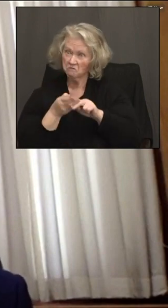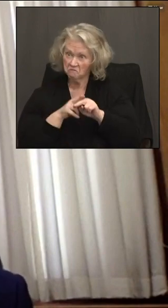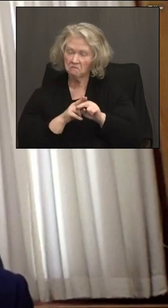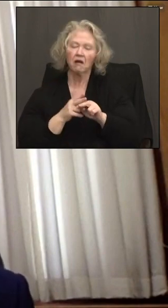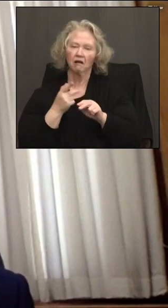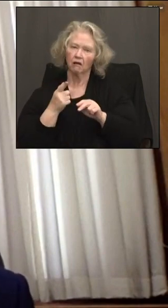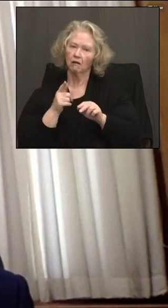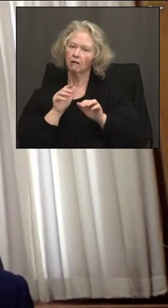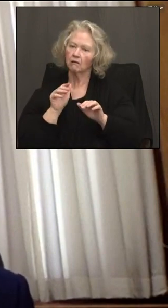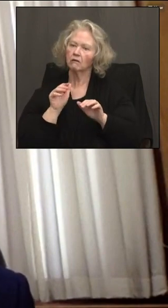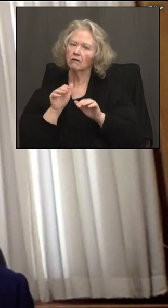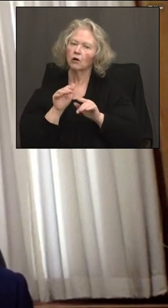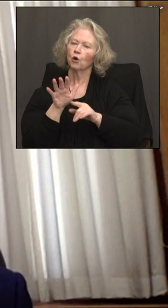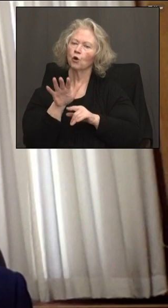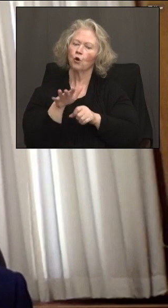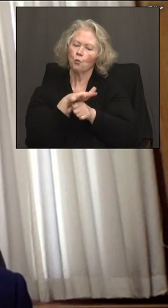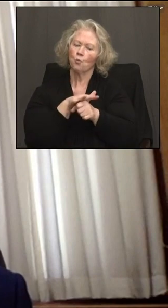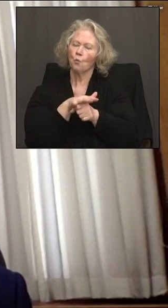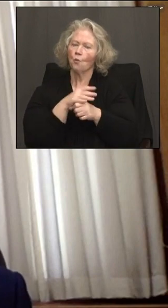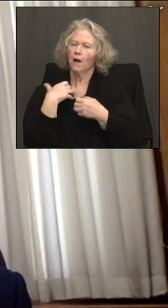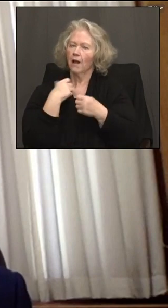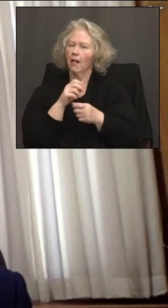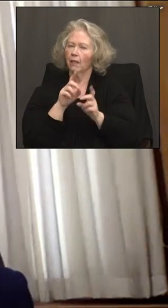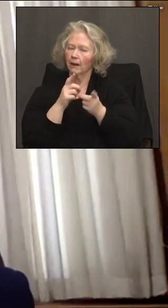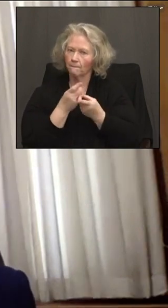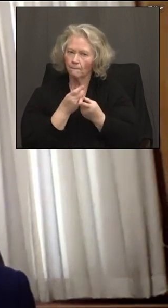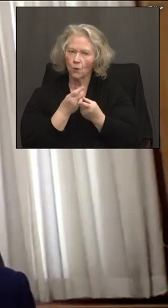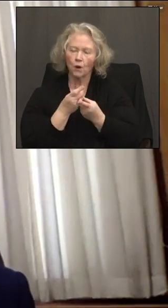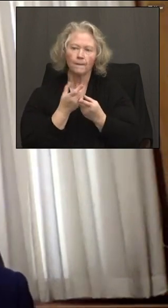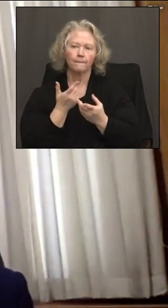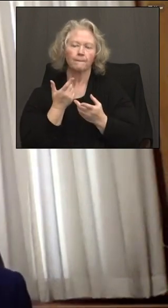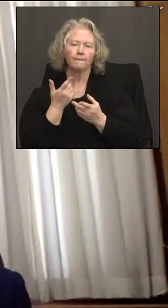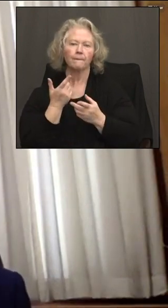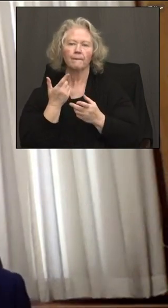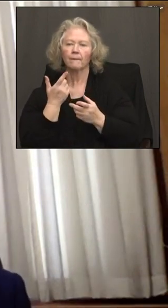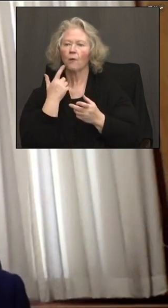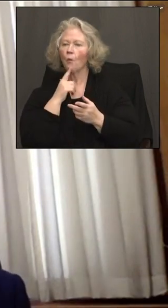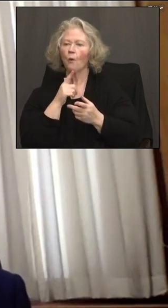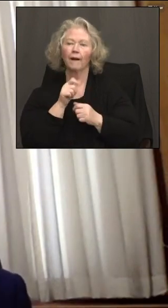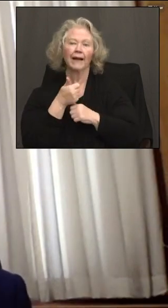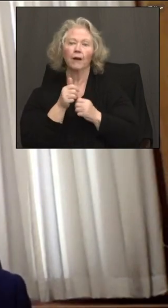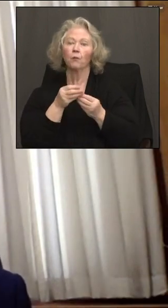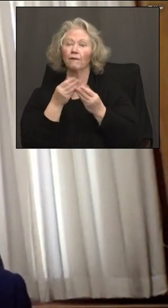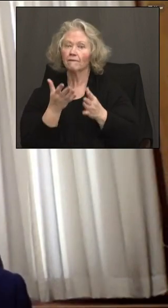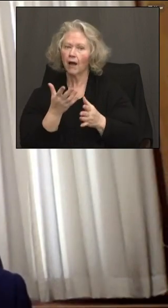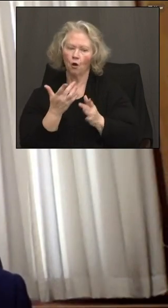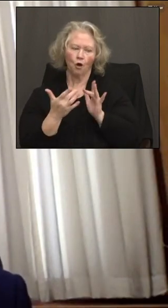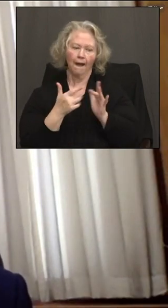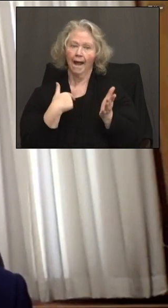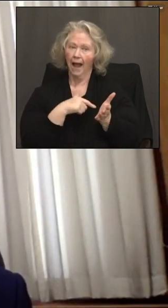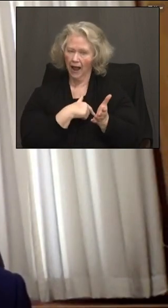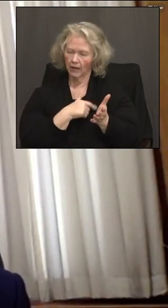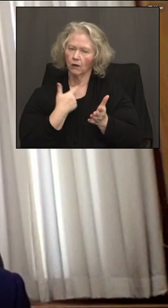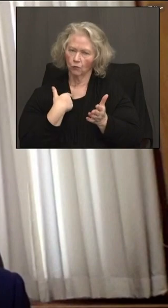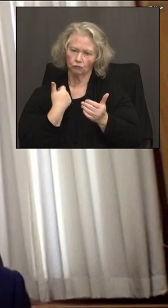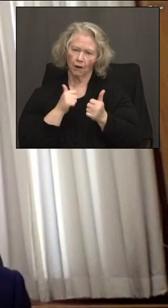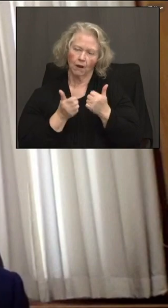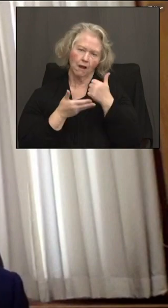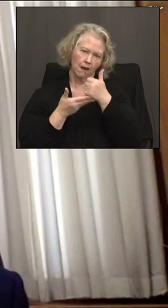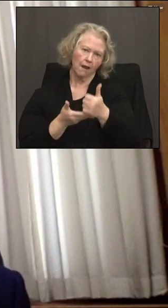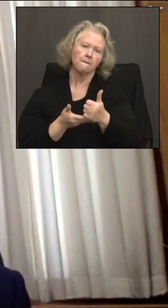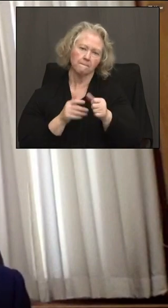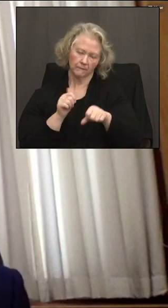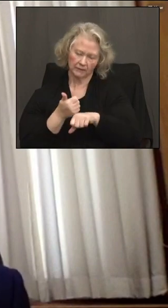you to reach out to your local health department, reach out if you have an existing relationship with a provider, reach out to us at the state, and we'd be happy to broker those